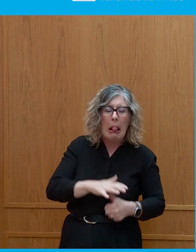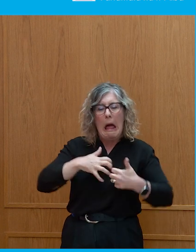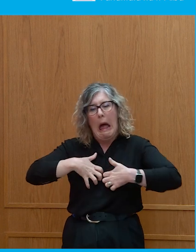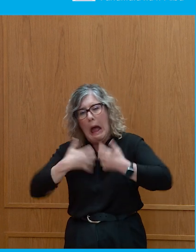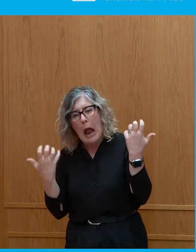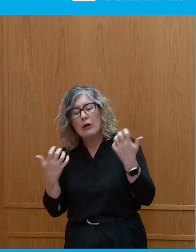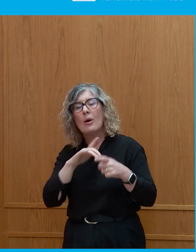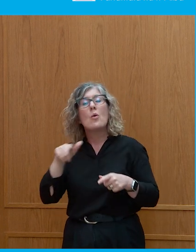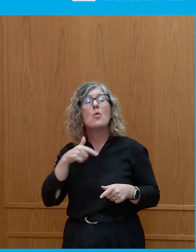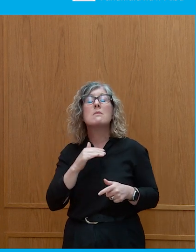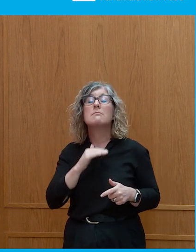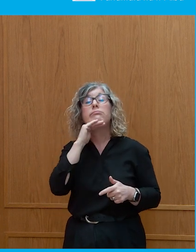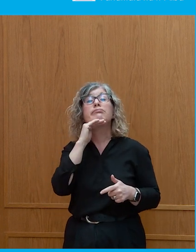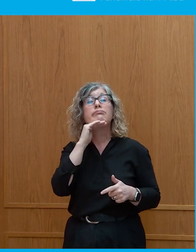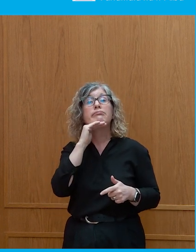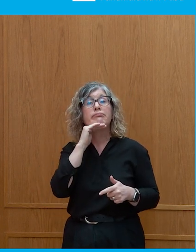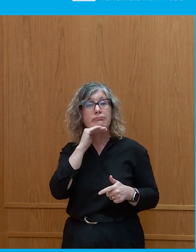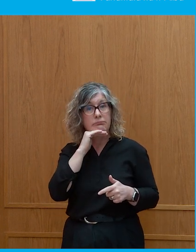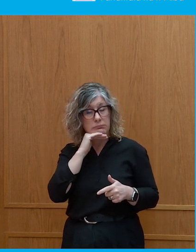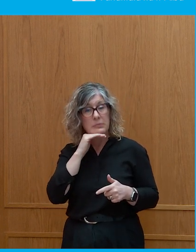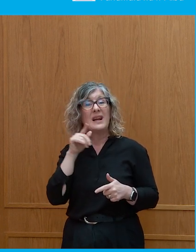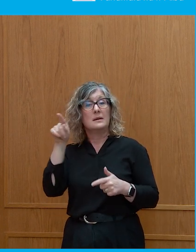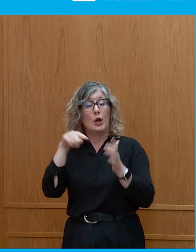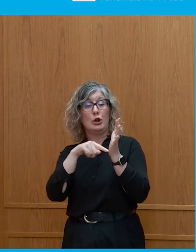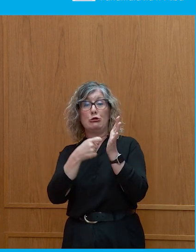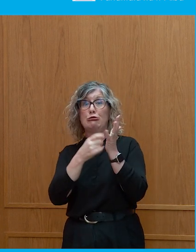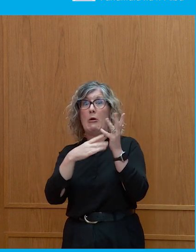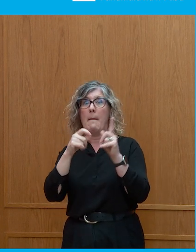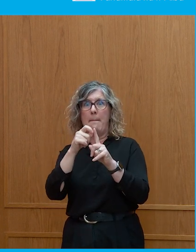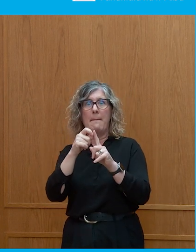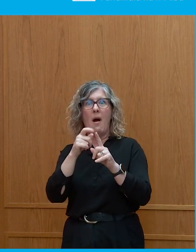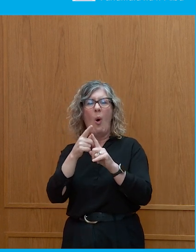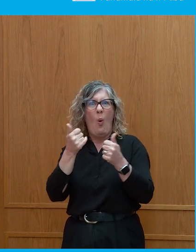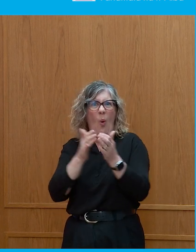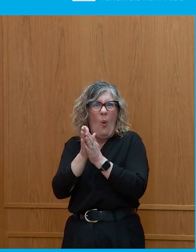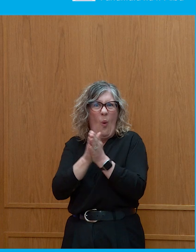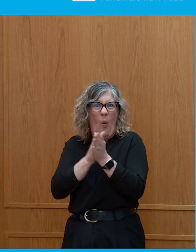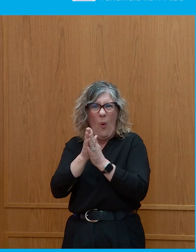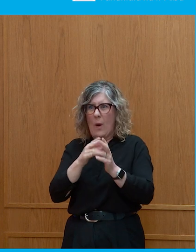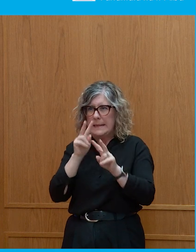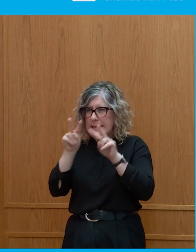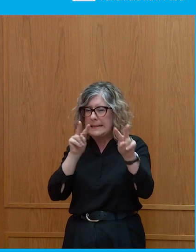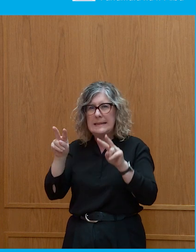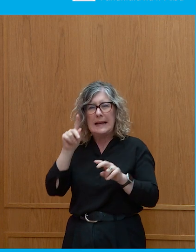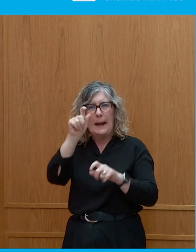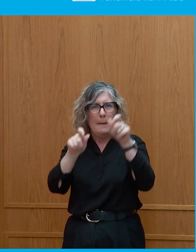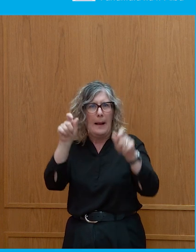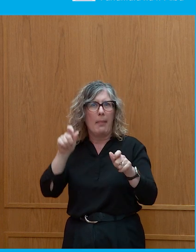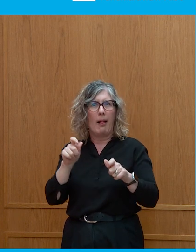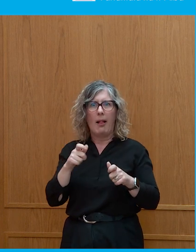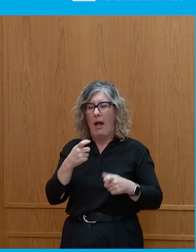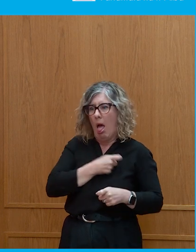And Donald Trump has tied into the fear and the anger because that's all his reptilian brain can manage.